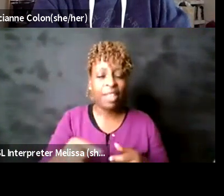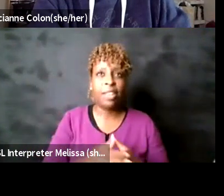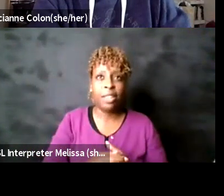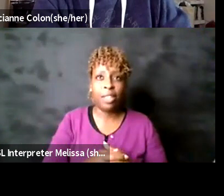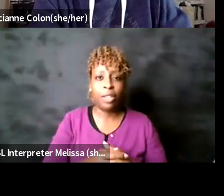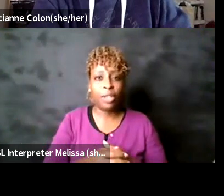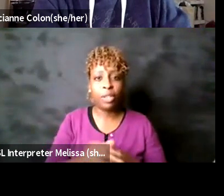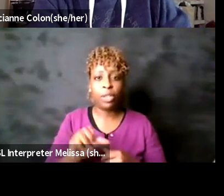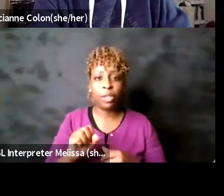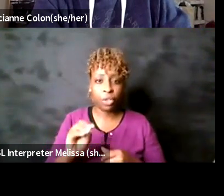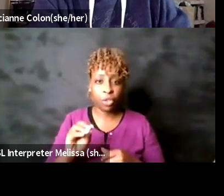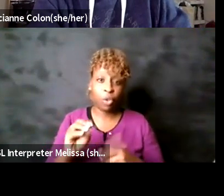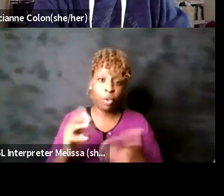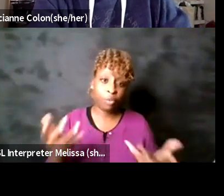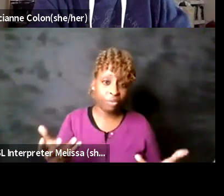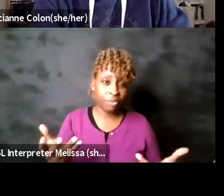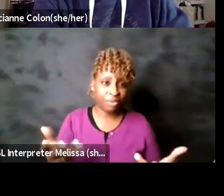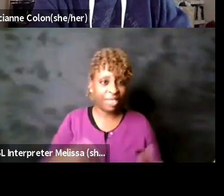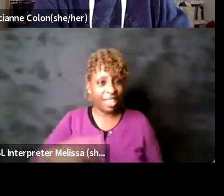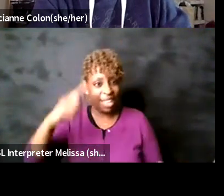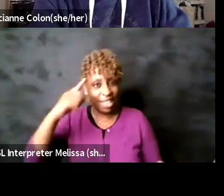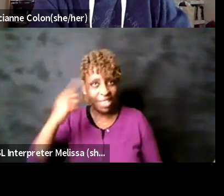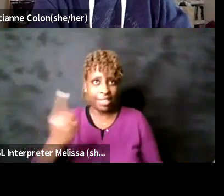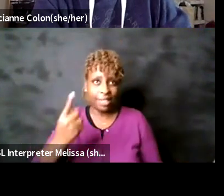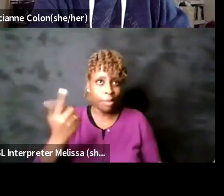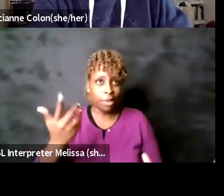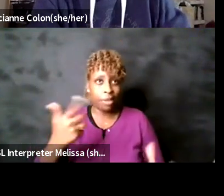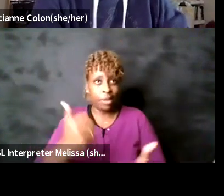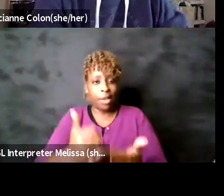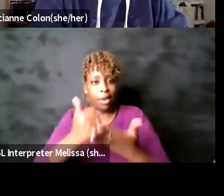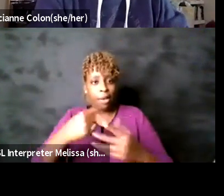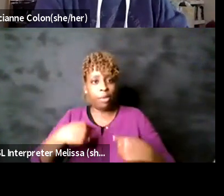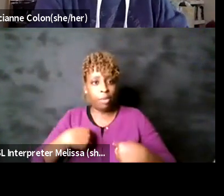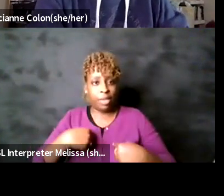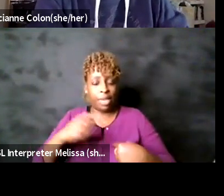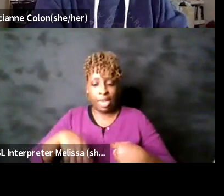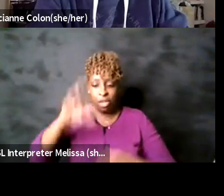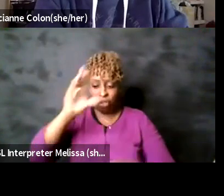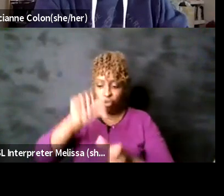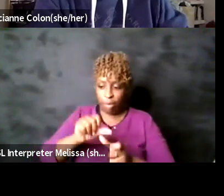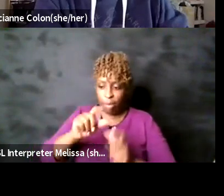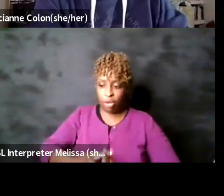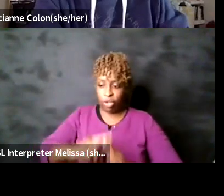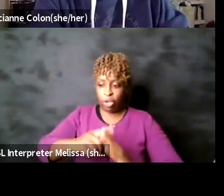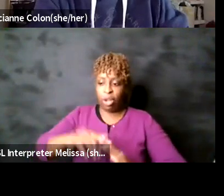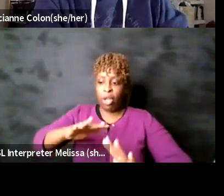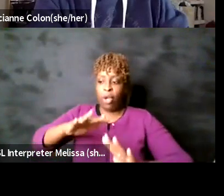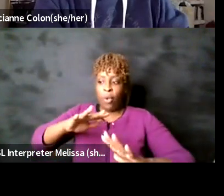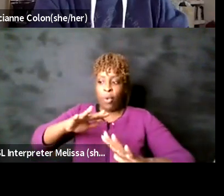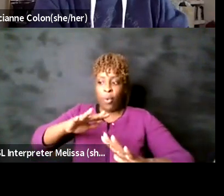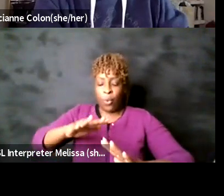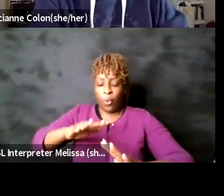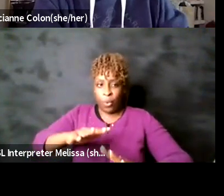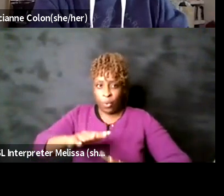what i find very useful is for me to remember to come back to my breath and this is my actor training